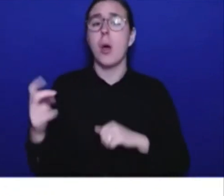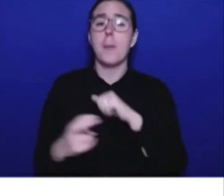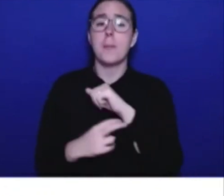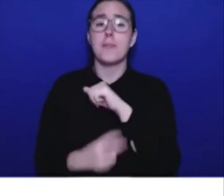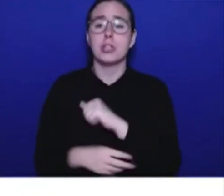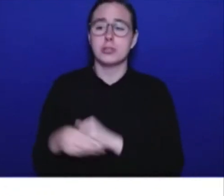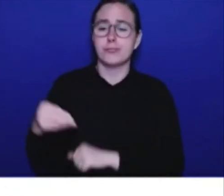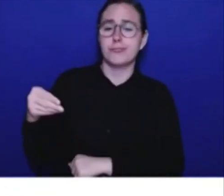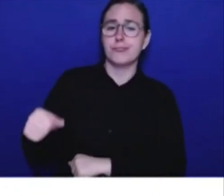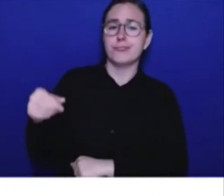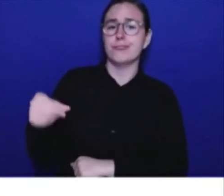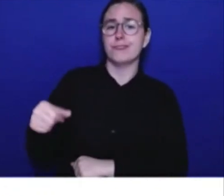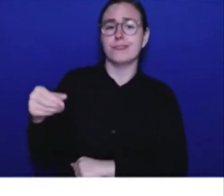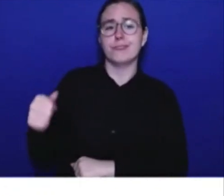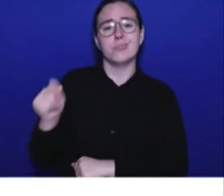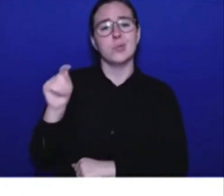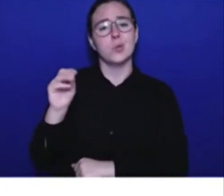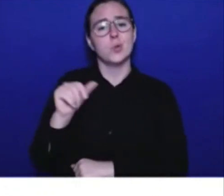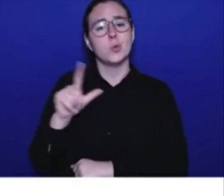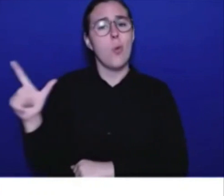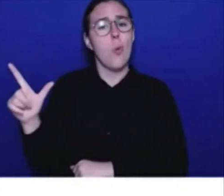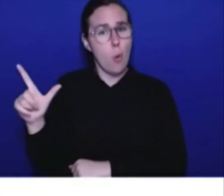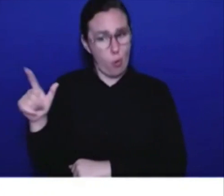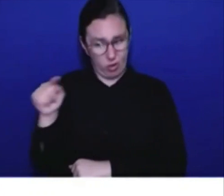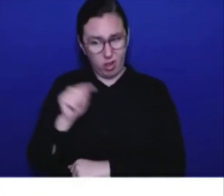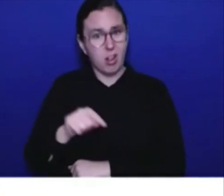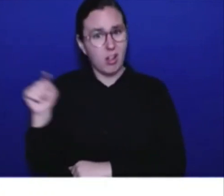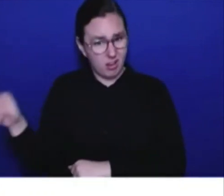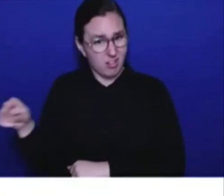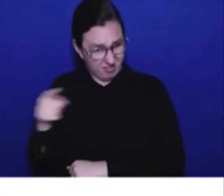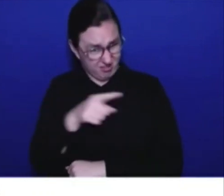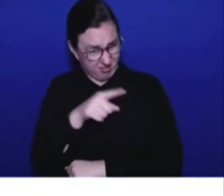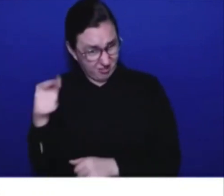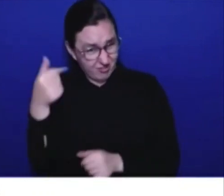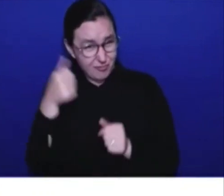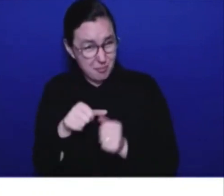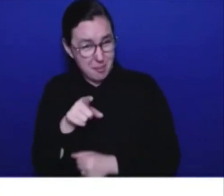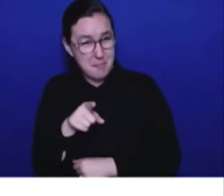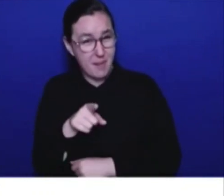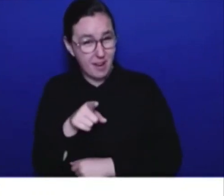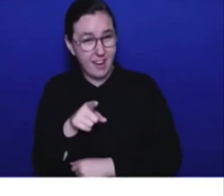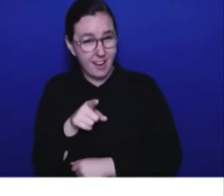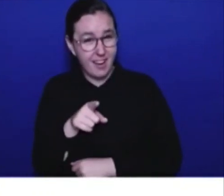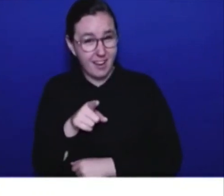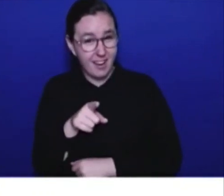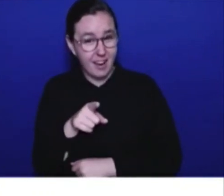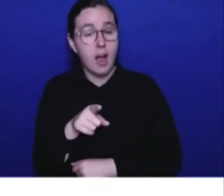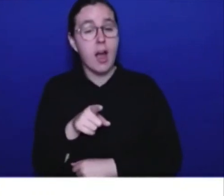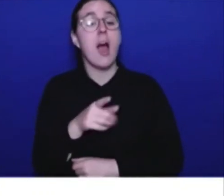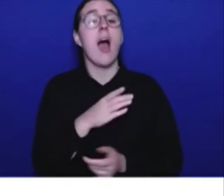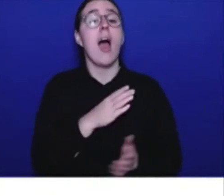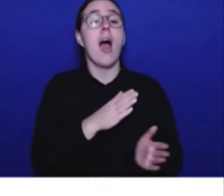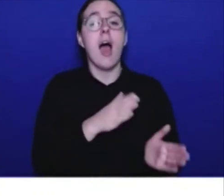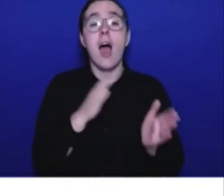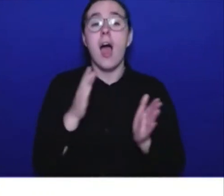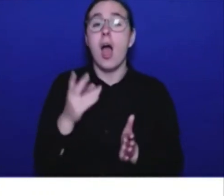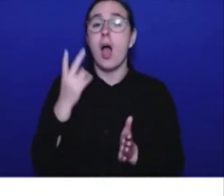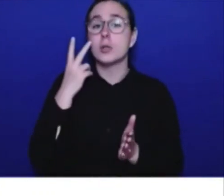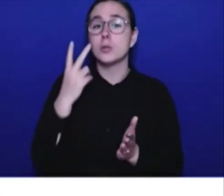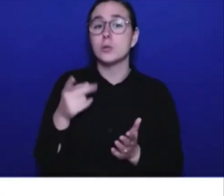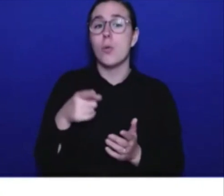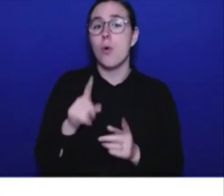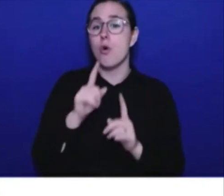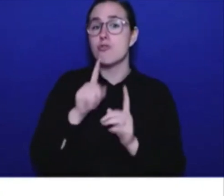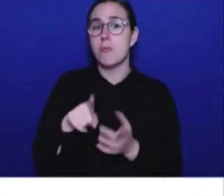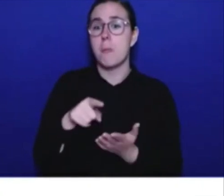decisions were being made to sell off the URL. Reports were commissioned that then chapters were redacted from so the public didn't get to see what was recommended to